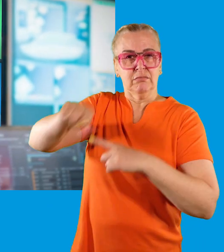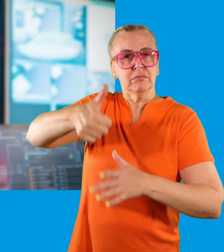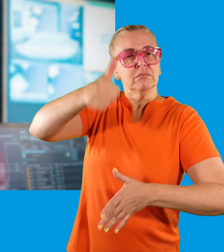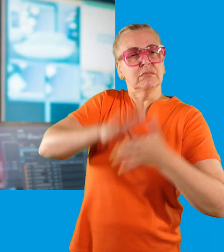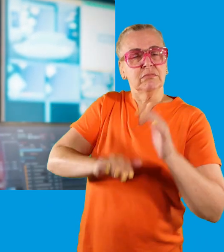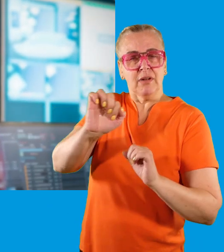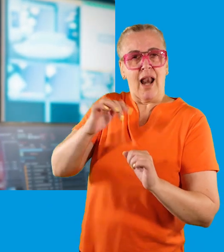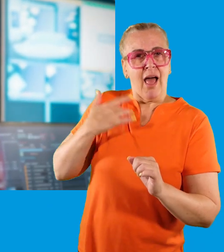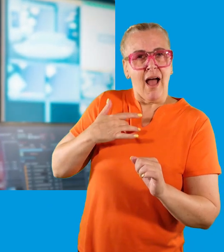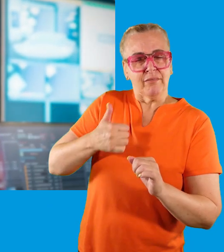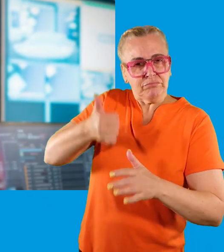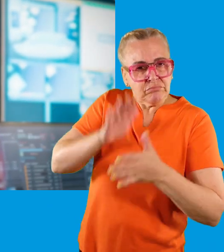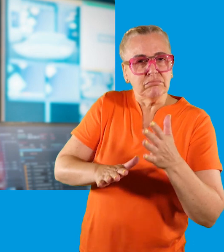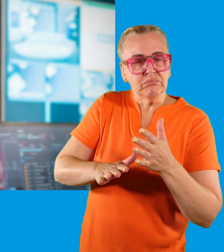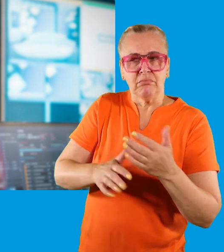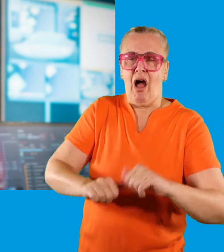brings.